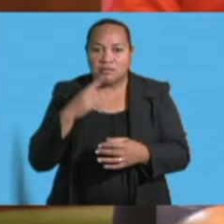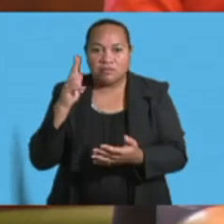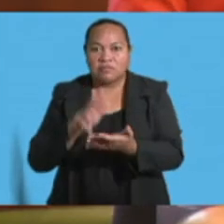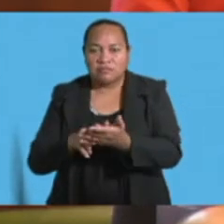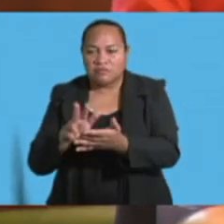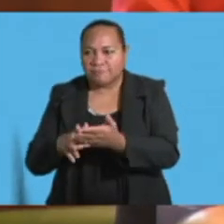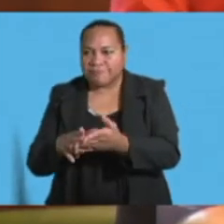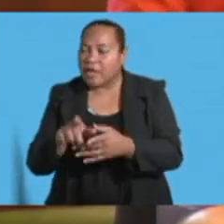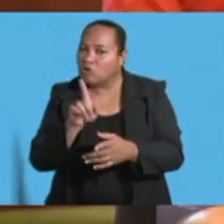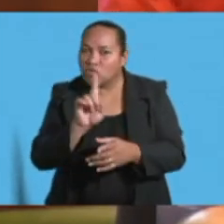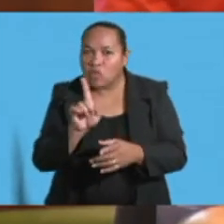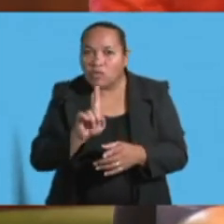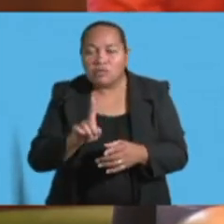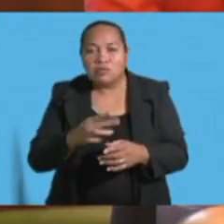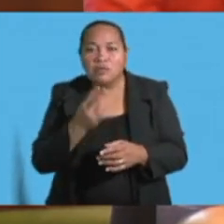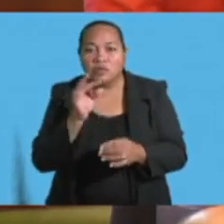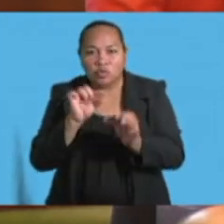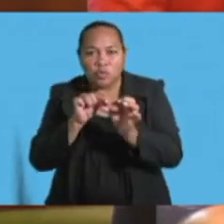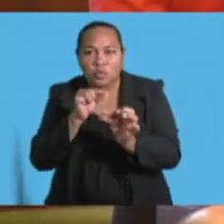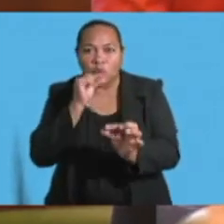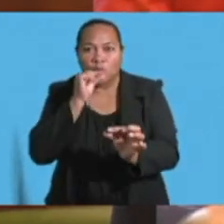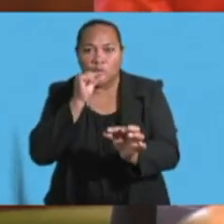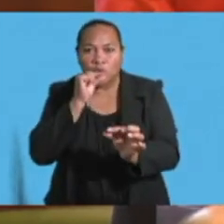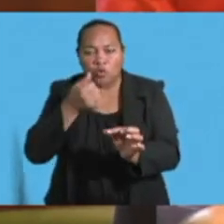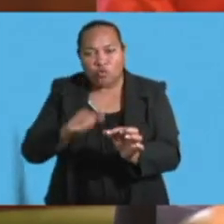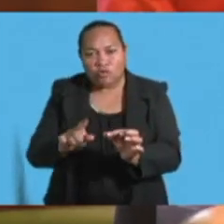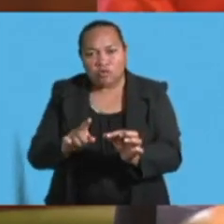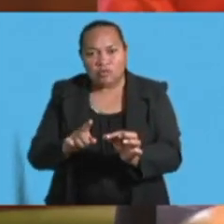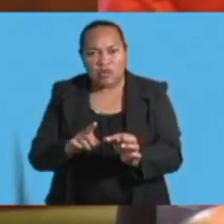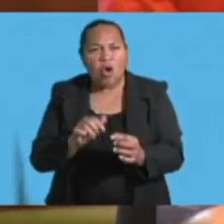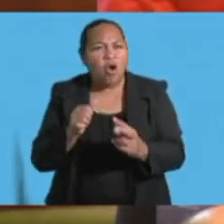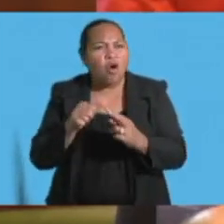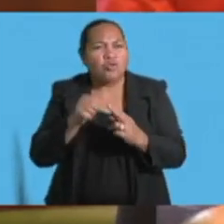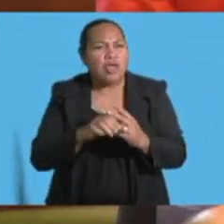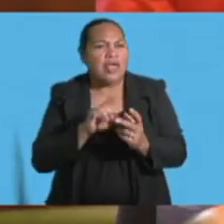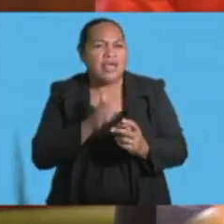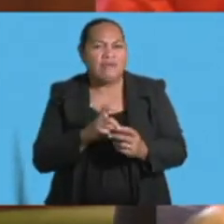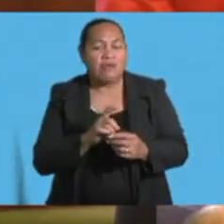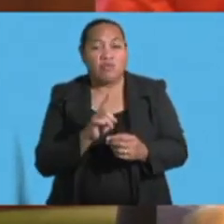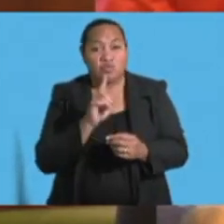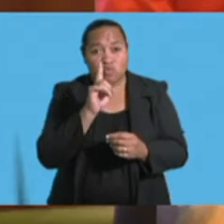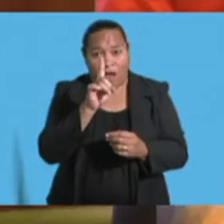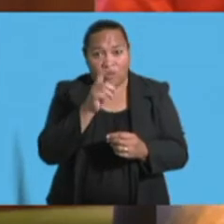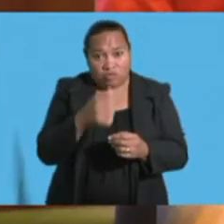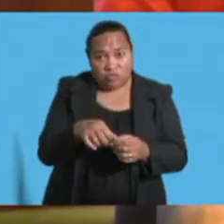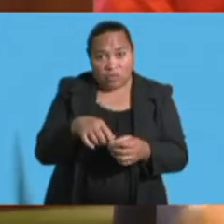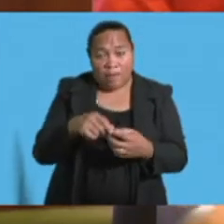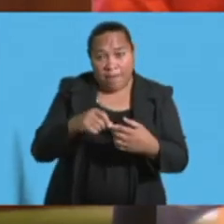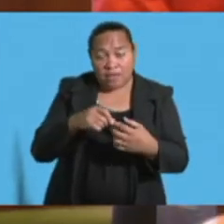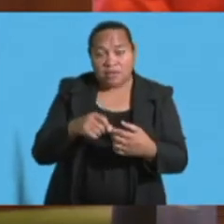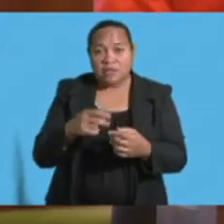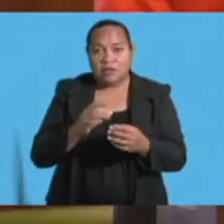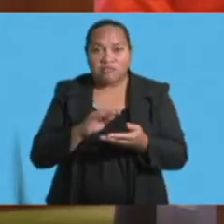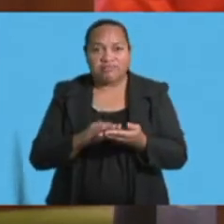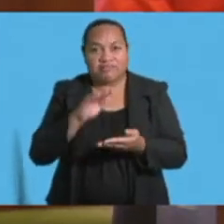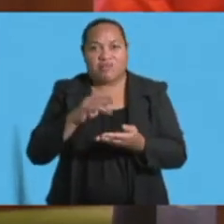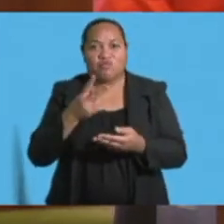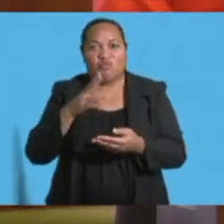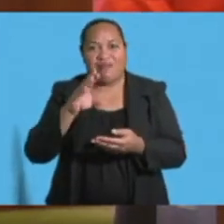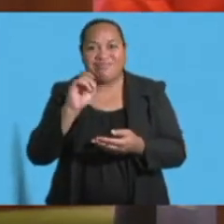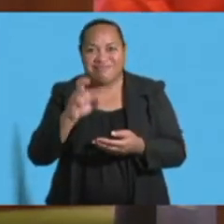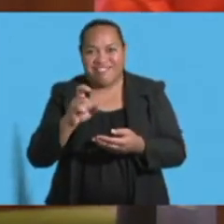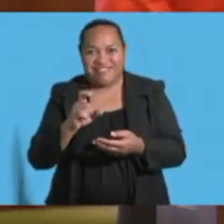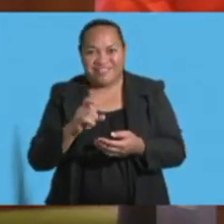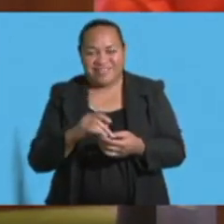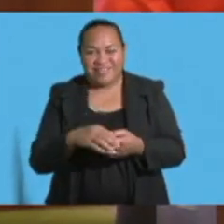Fiji. The current 10 cent levy on single-use plastic bags will increase to 20 cents and I'd like to stress Madam Speaker that the